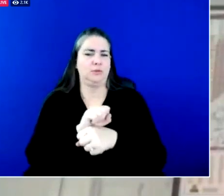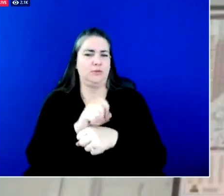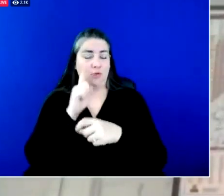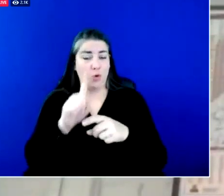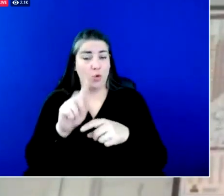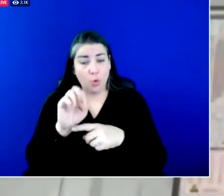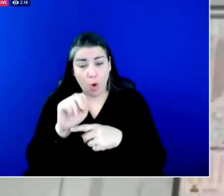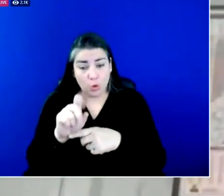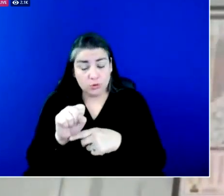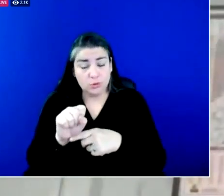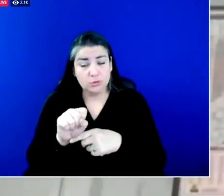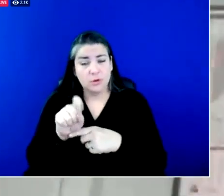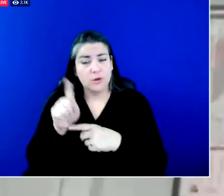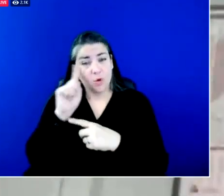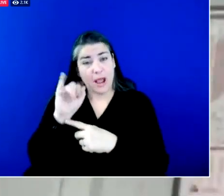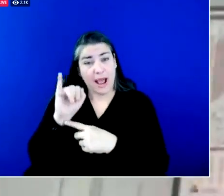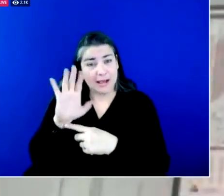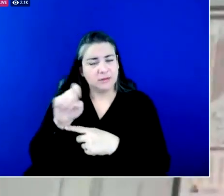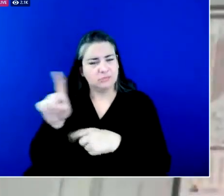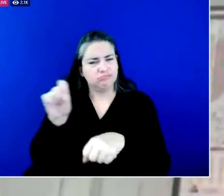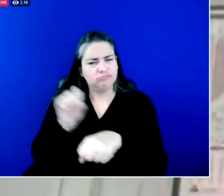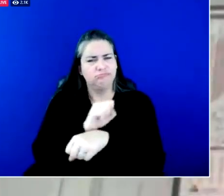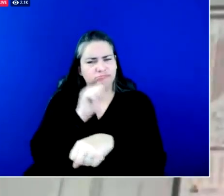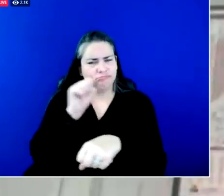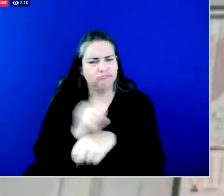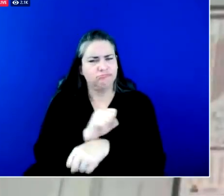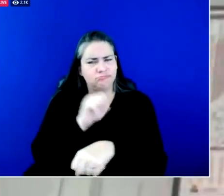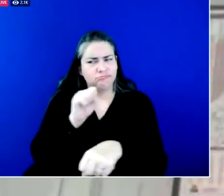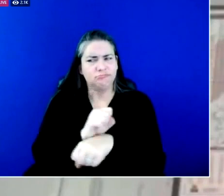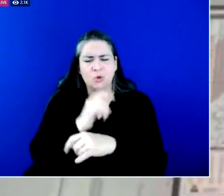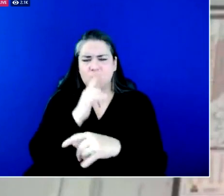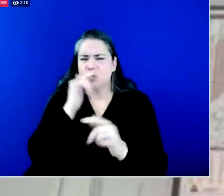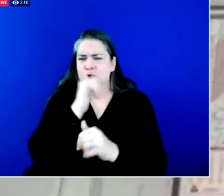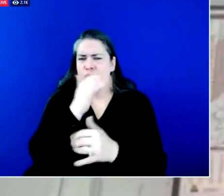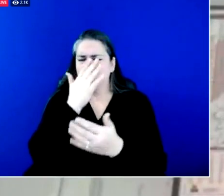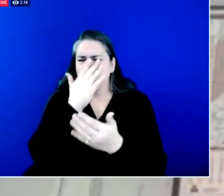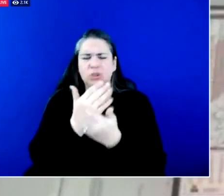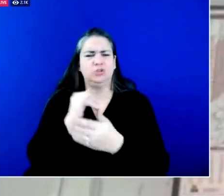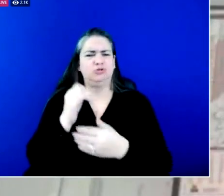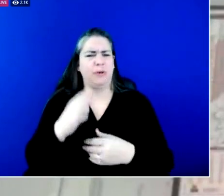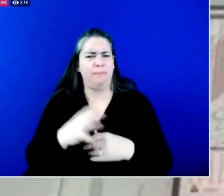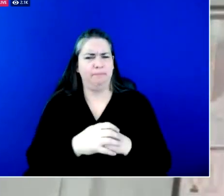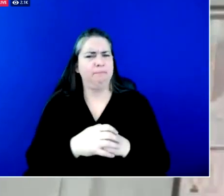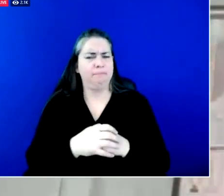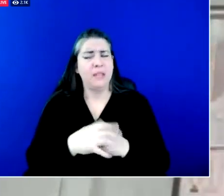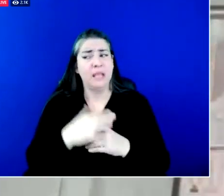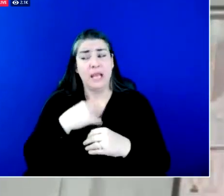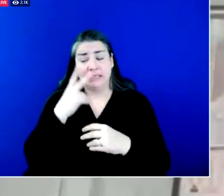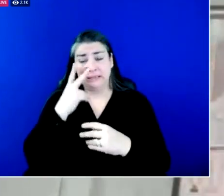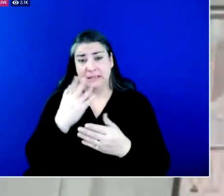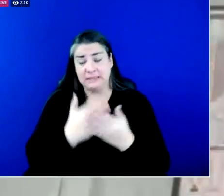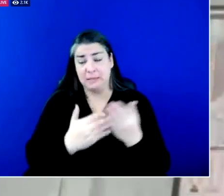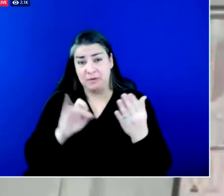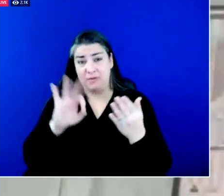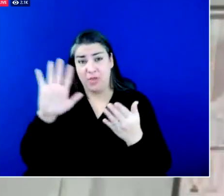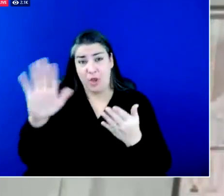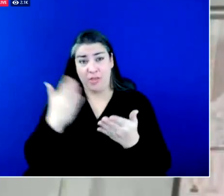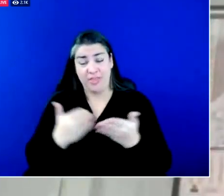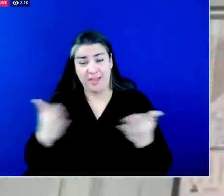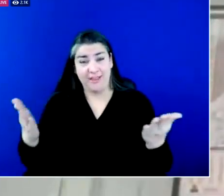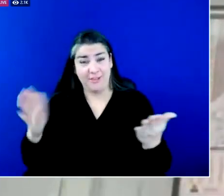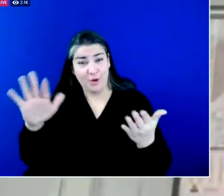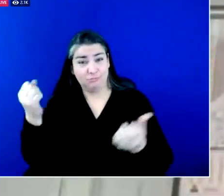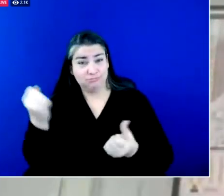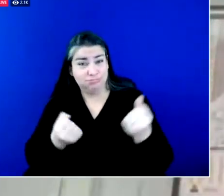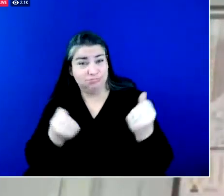ice event today they're doing a remarkable job i've seen some of the equipment however that they're utilizing and